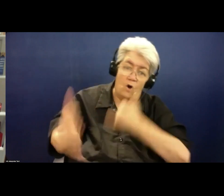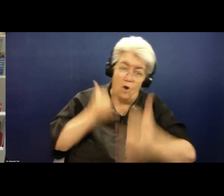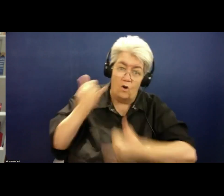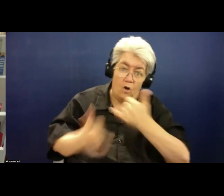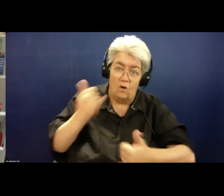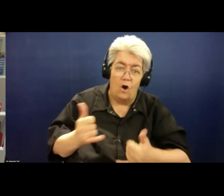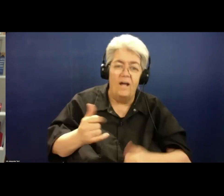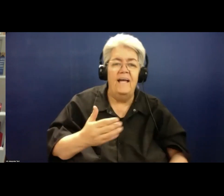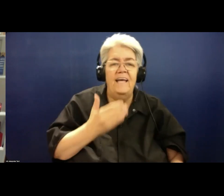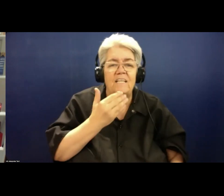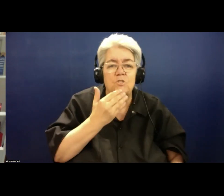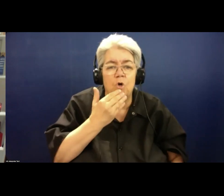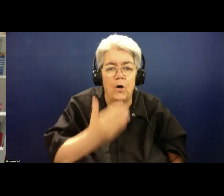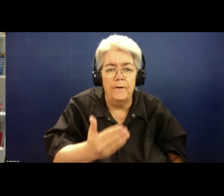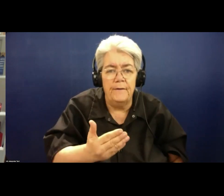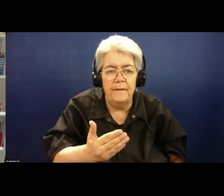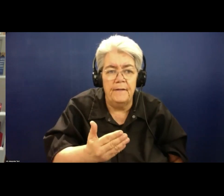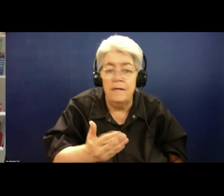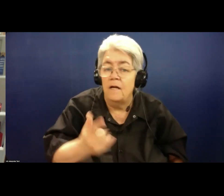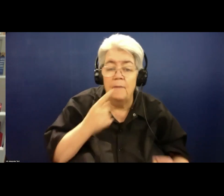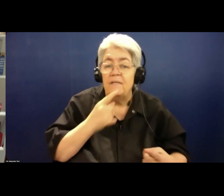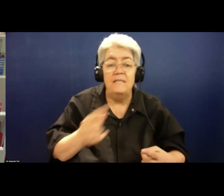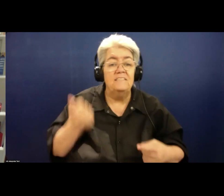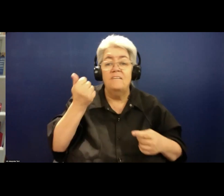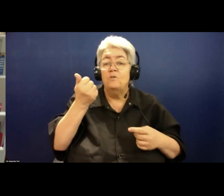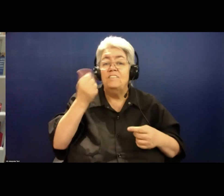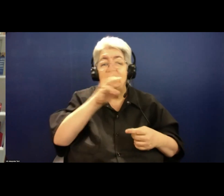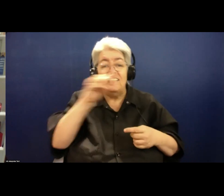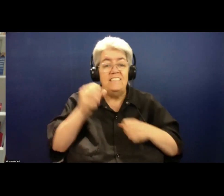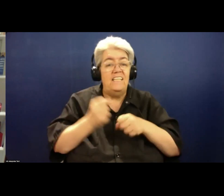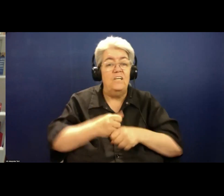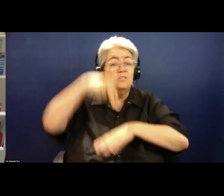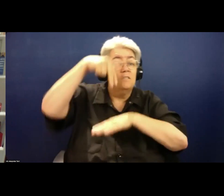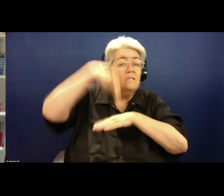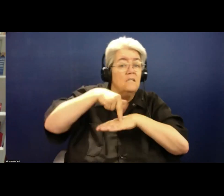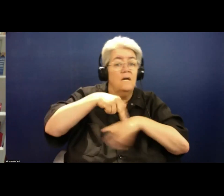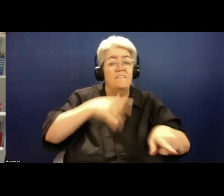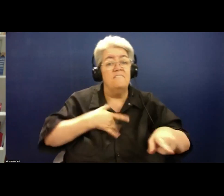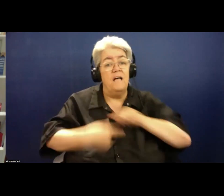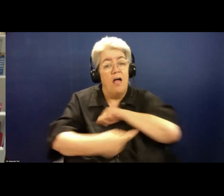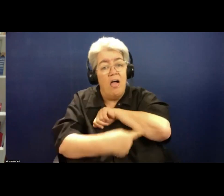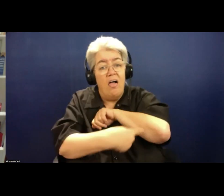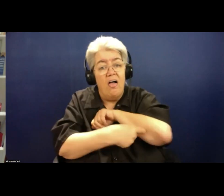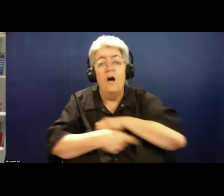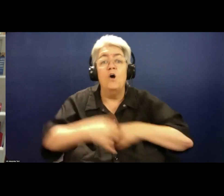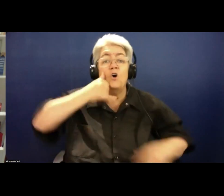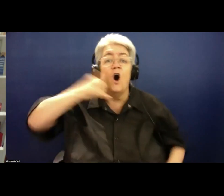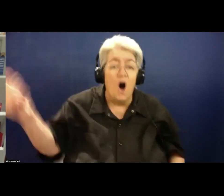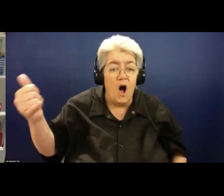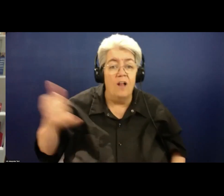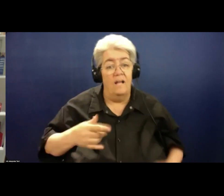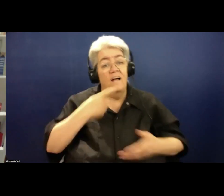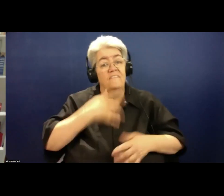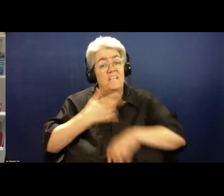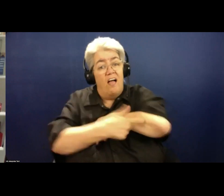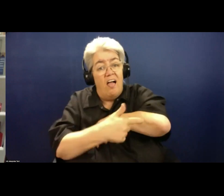for 60 years, we've been shouting from the rooftops, please call Lifeline if you're in crisis. Please call Lifeline if